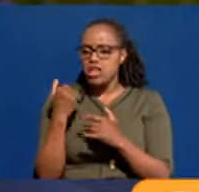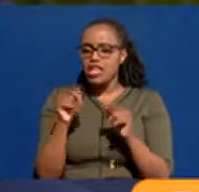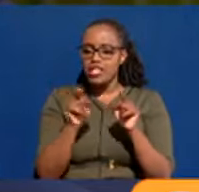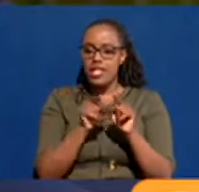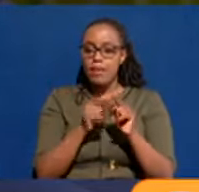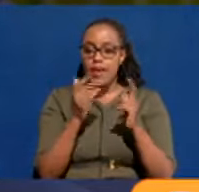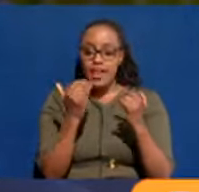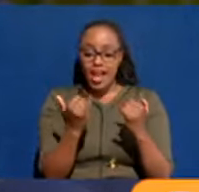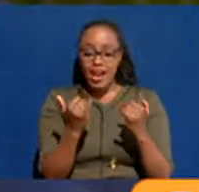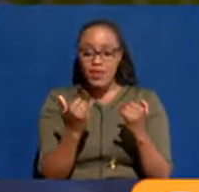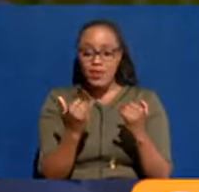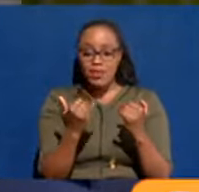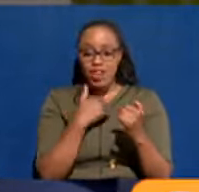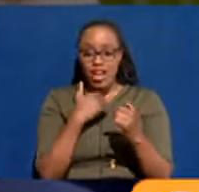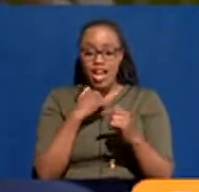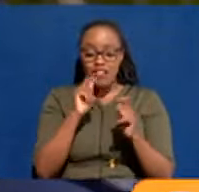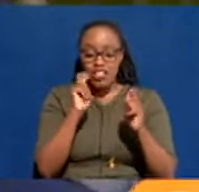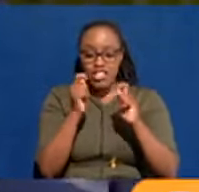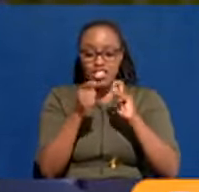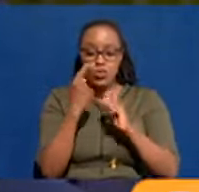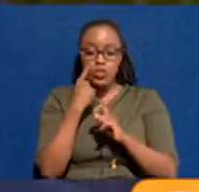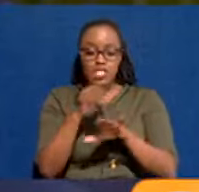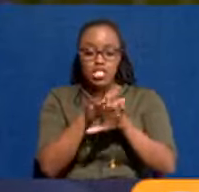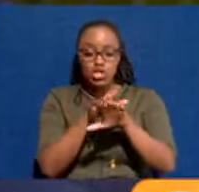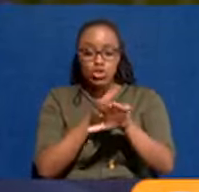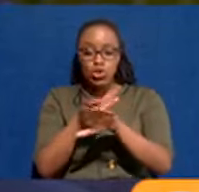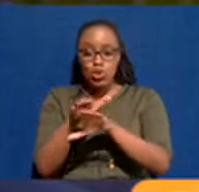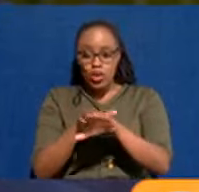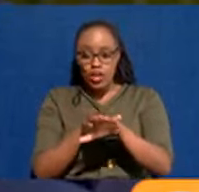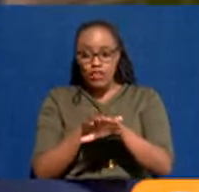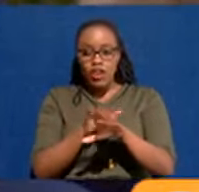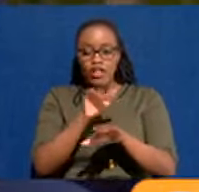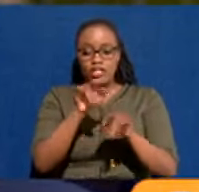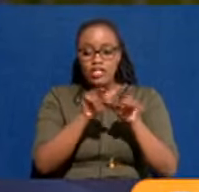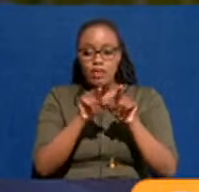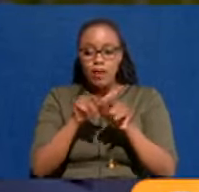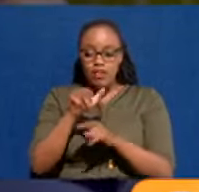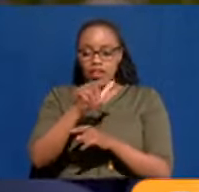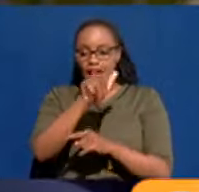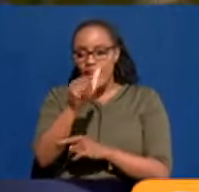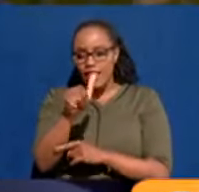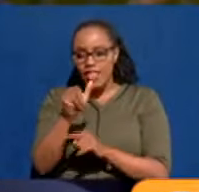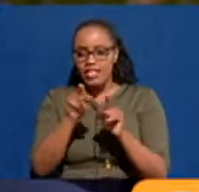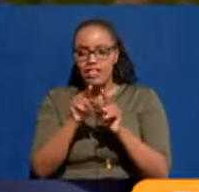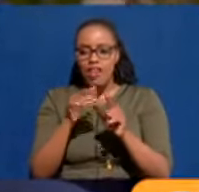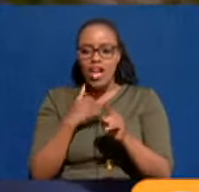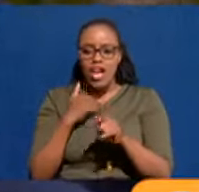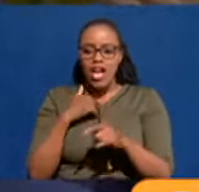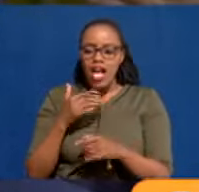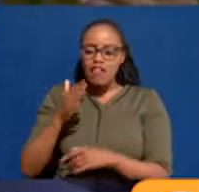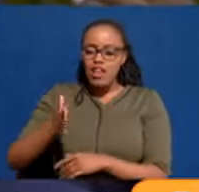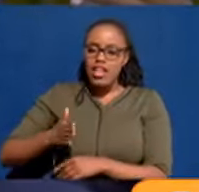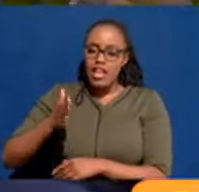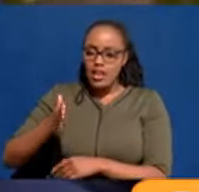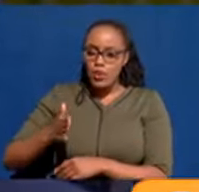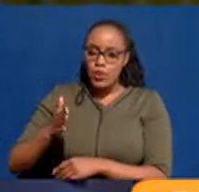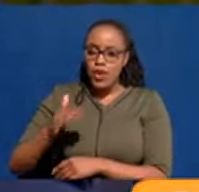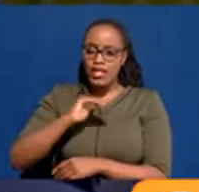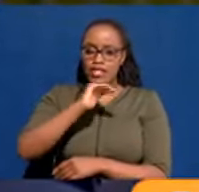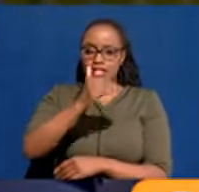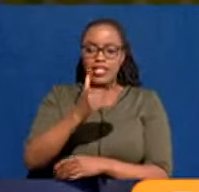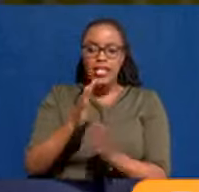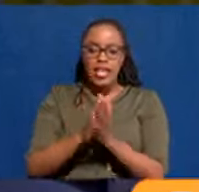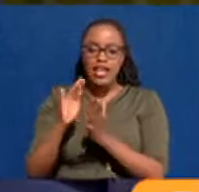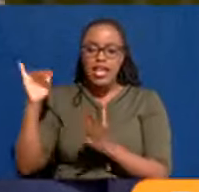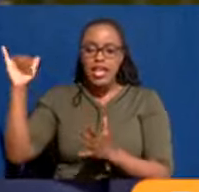these are changes that you will see slowly. One line will be open, another line. There's commuter rail between Railway City and the